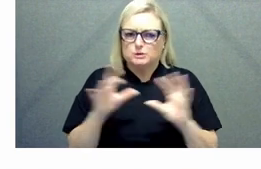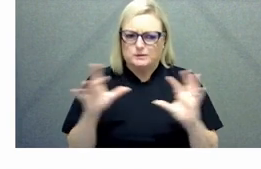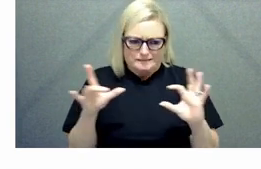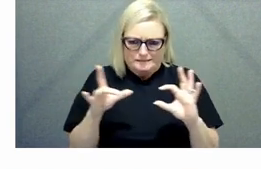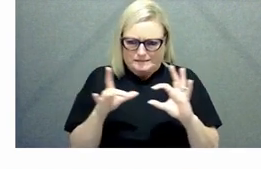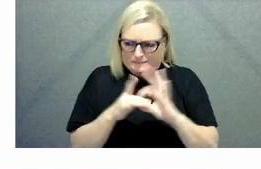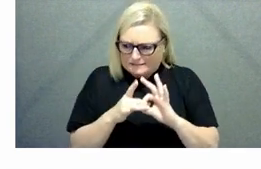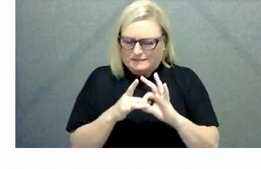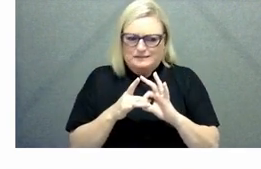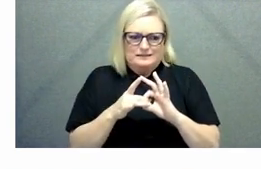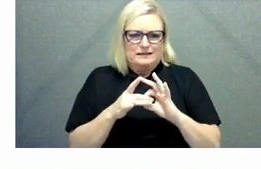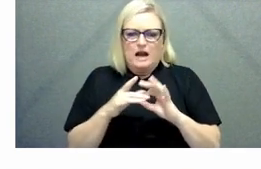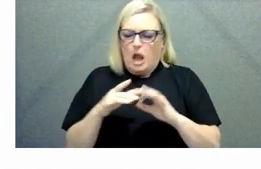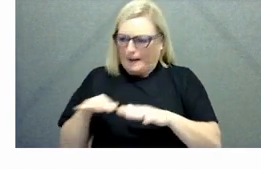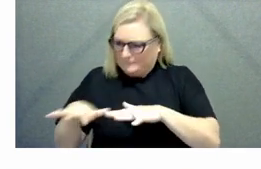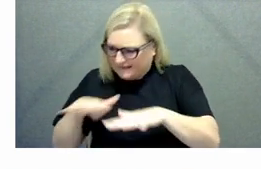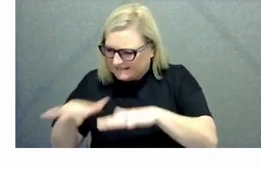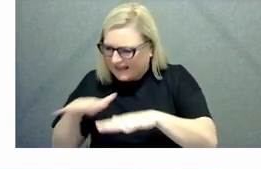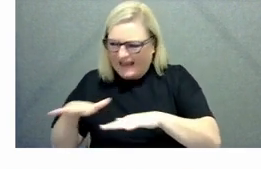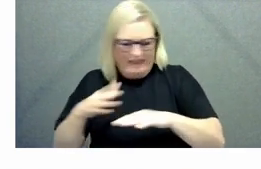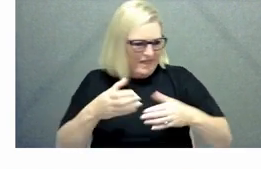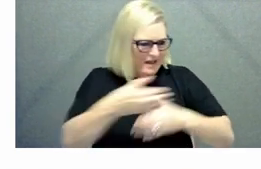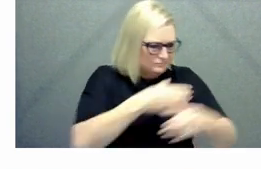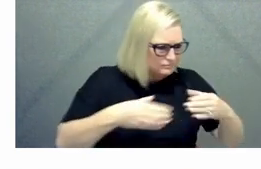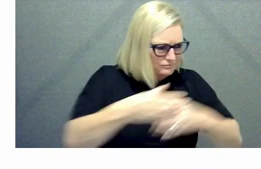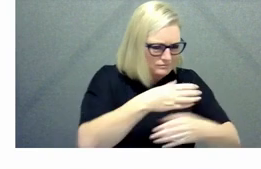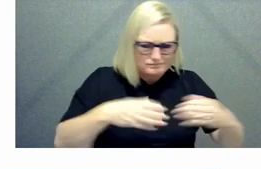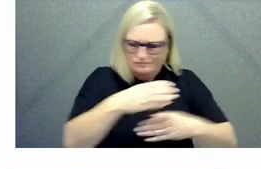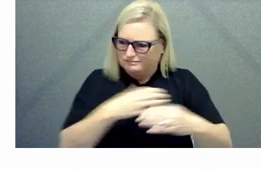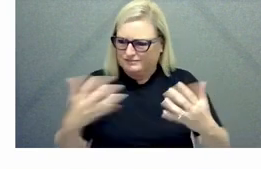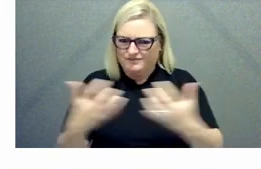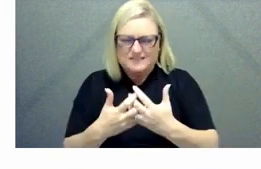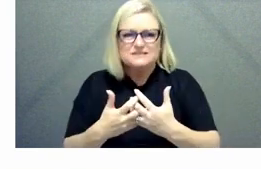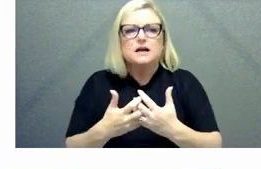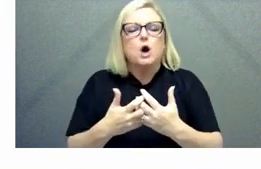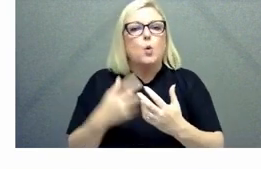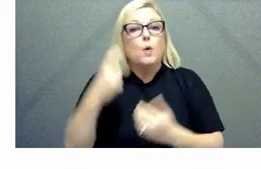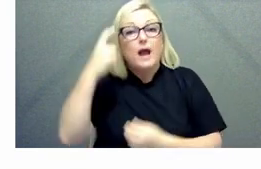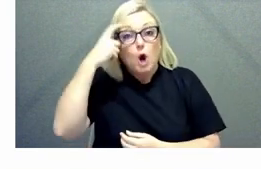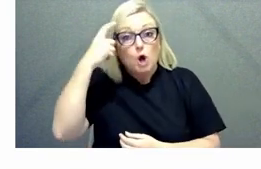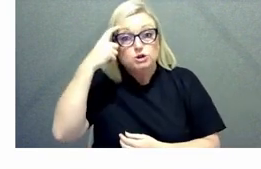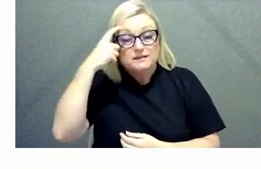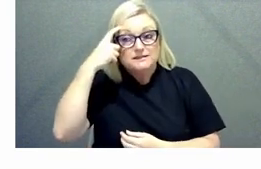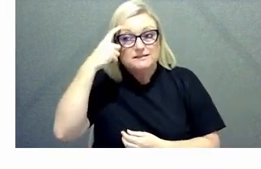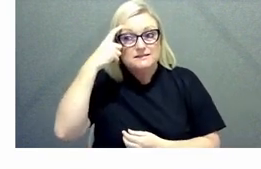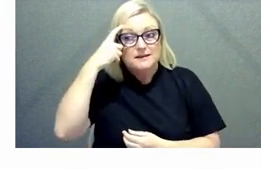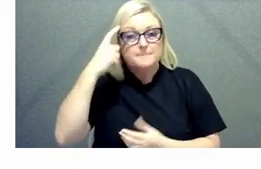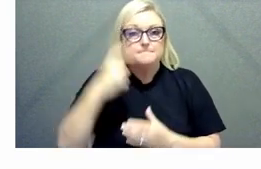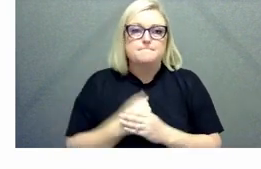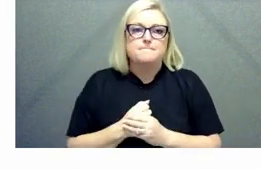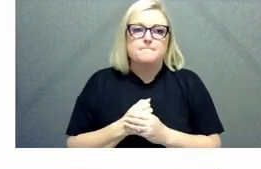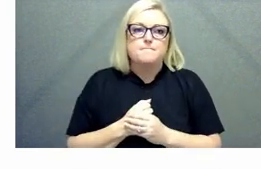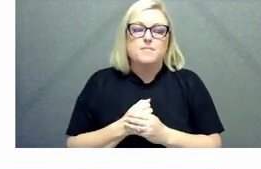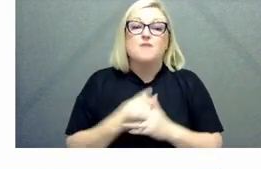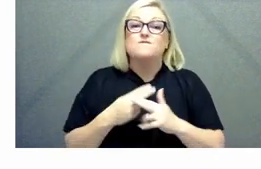so while i think we're making some inroads in that again we're kind of conscious that that's something that particularly for